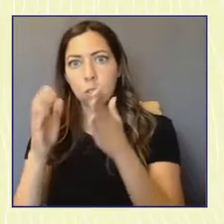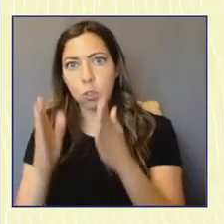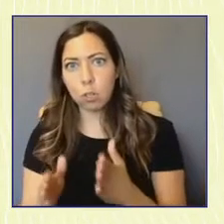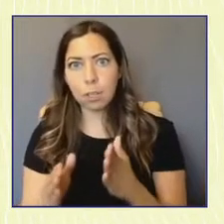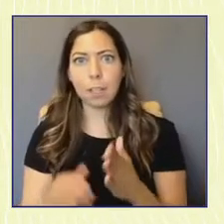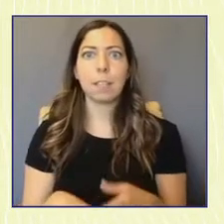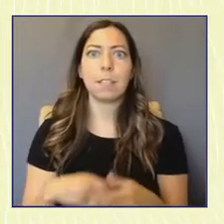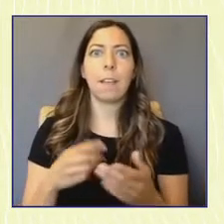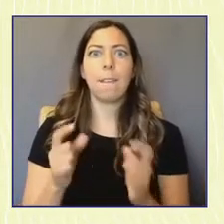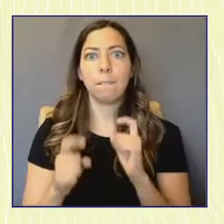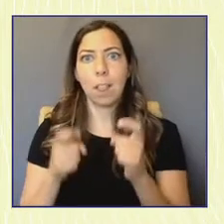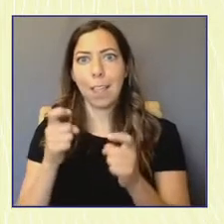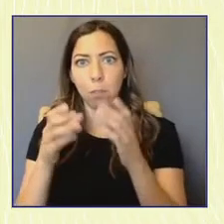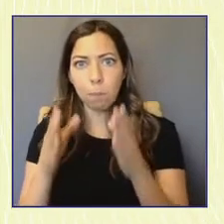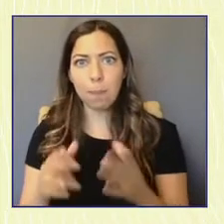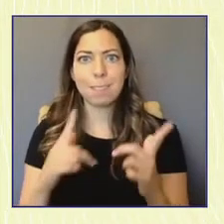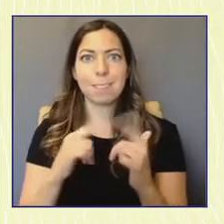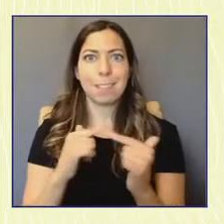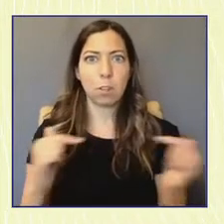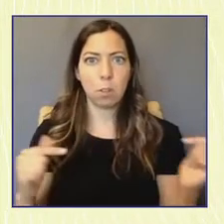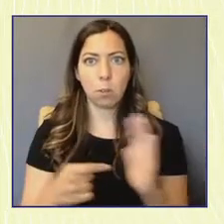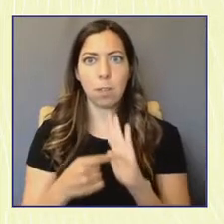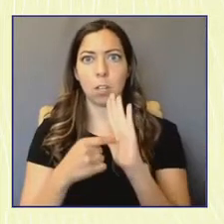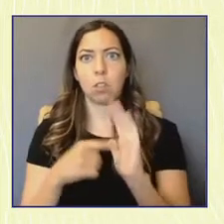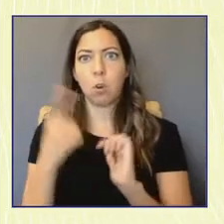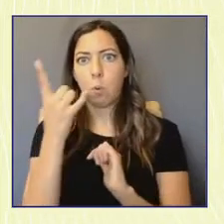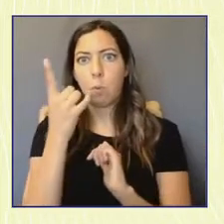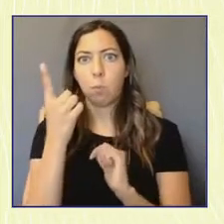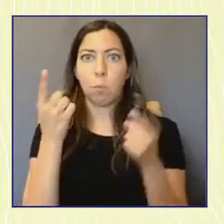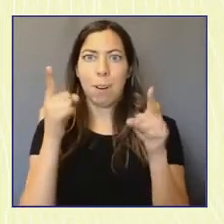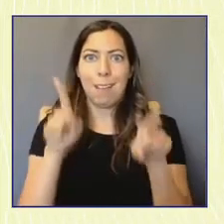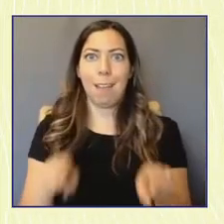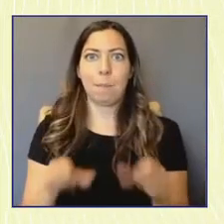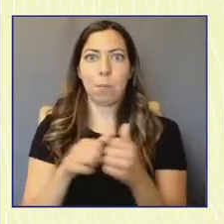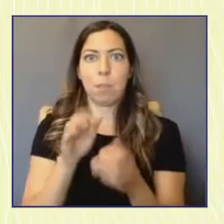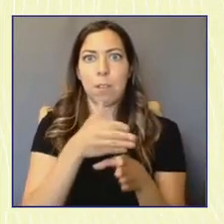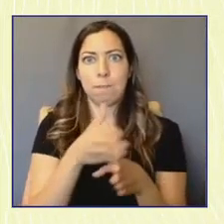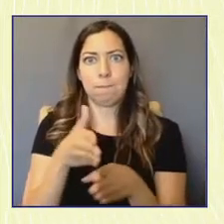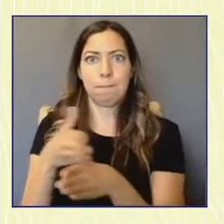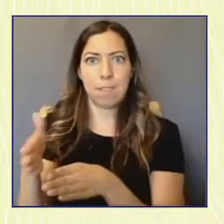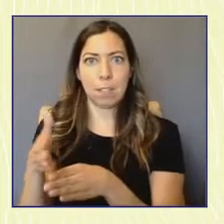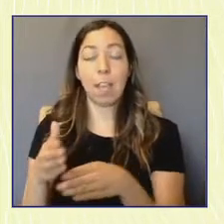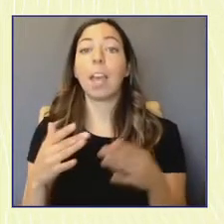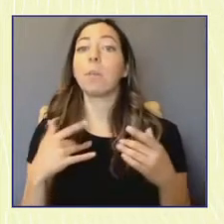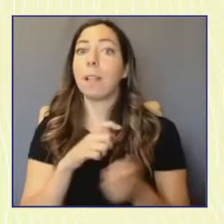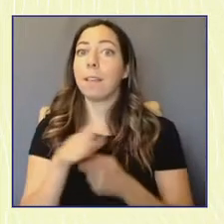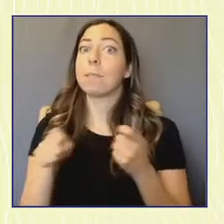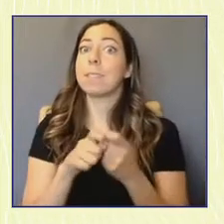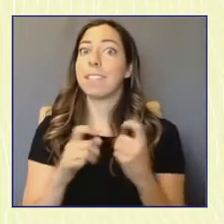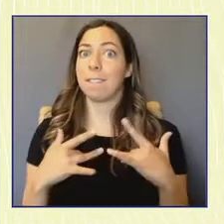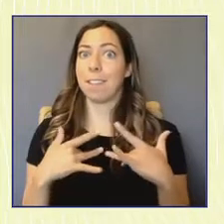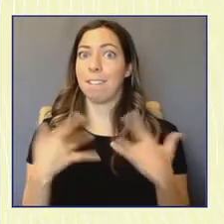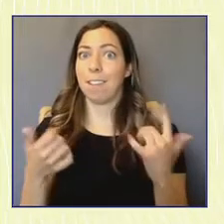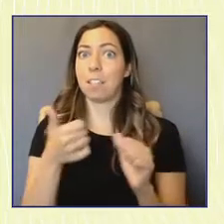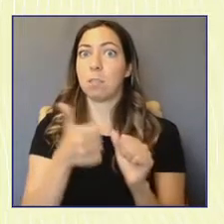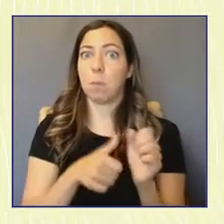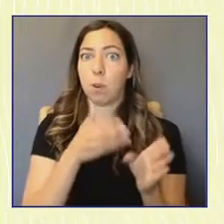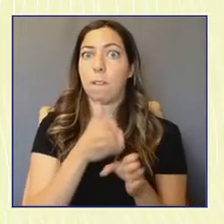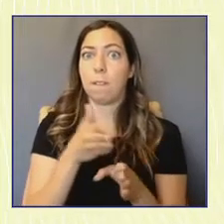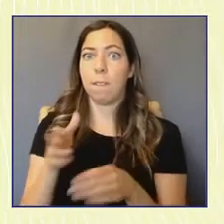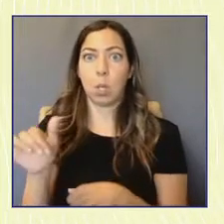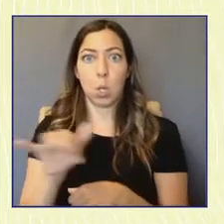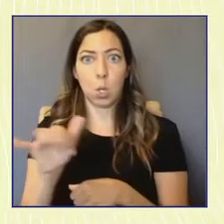recommendations specific to their fields. And we'll be hosting events that are, again, field-specific for folks to come together and learn alongside one another.